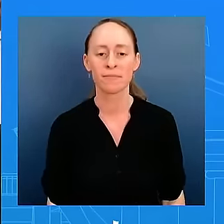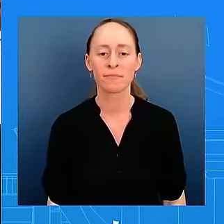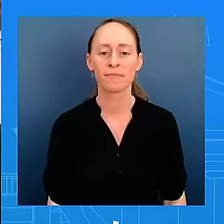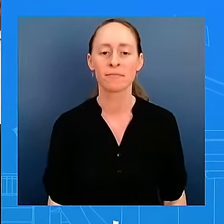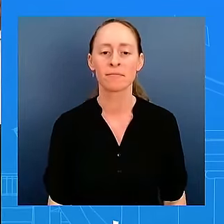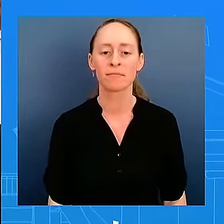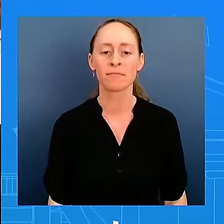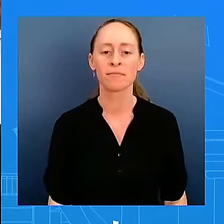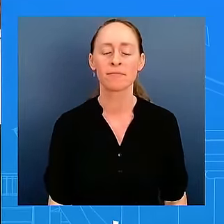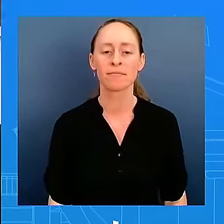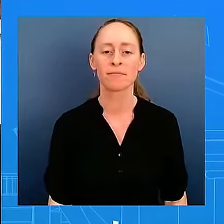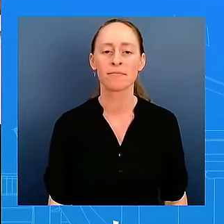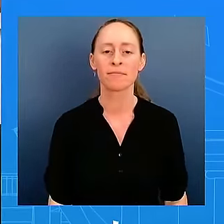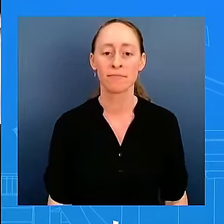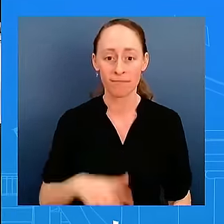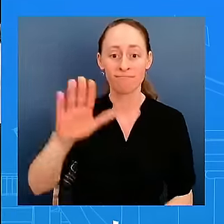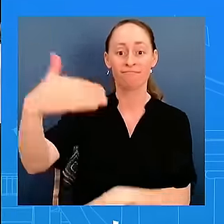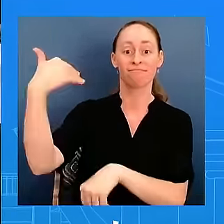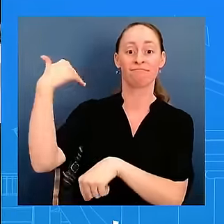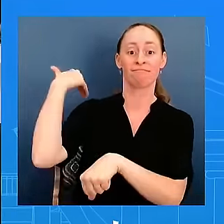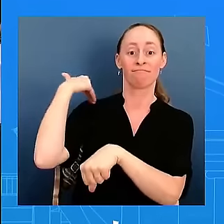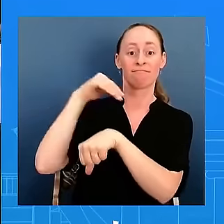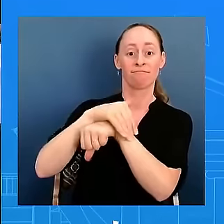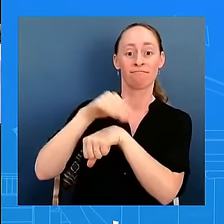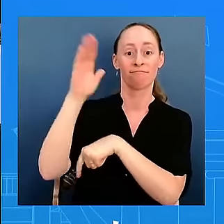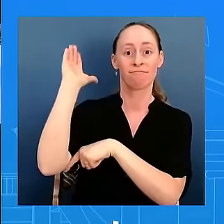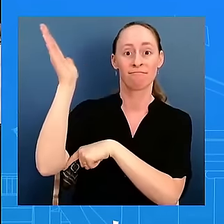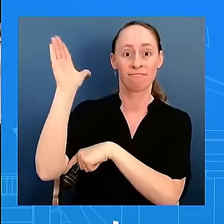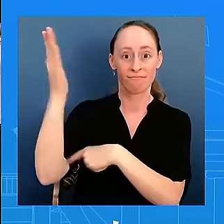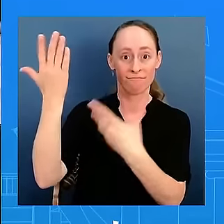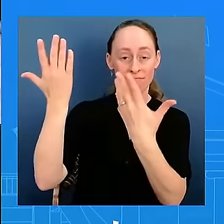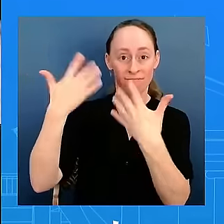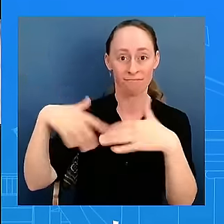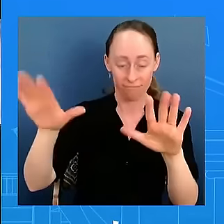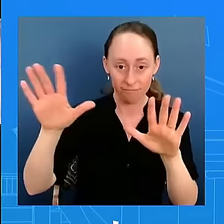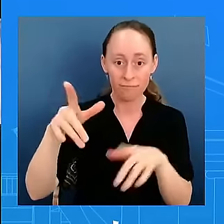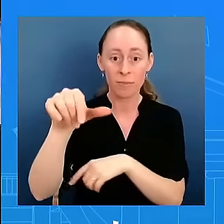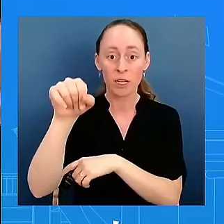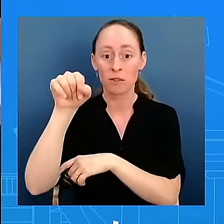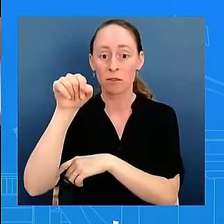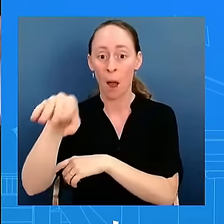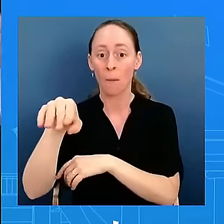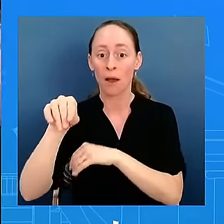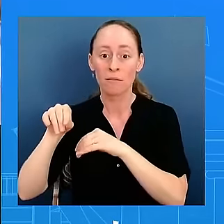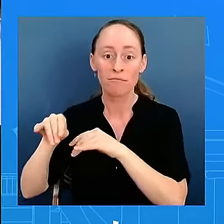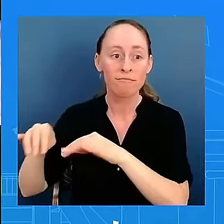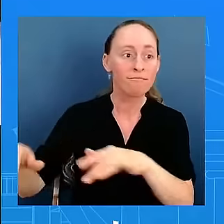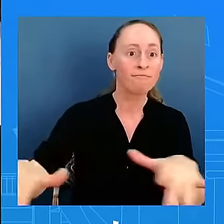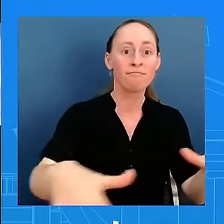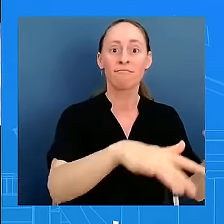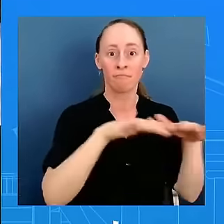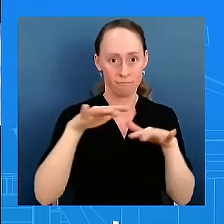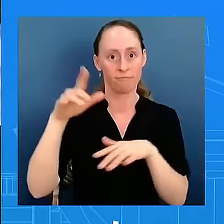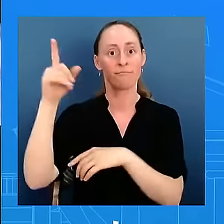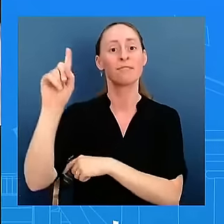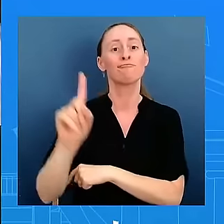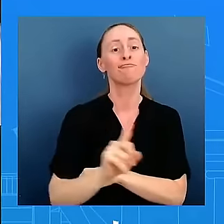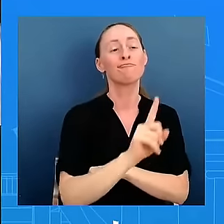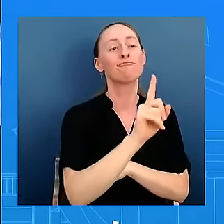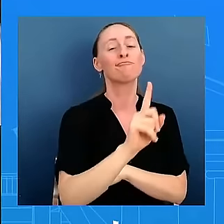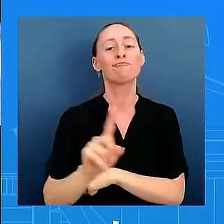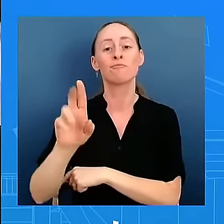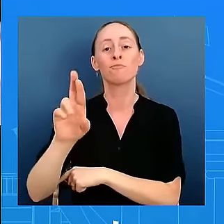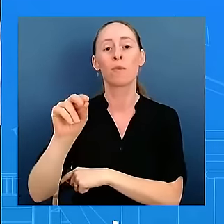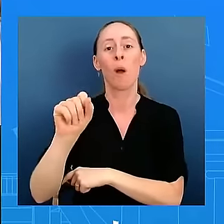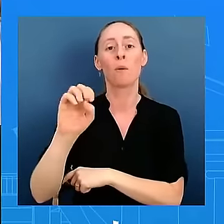posts we could hear it here that the president walked down to the rose garden and several hundred staff were out there but um what was that like what did you do afterwards